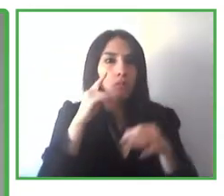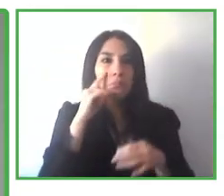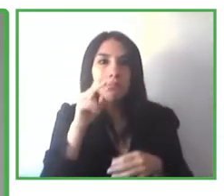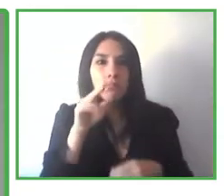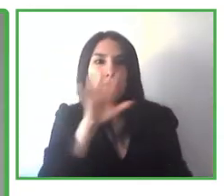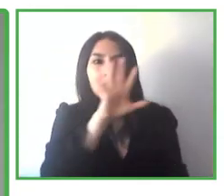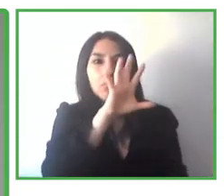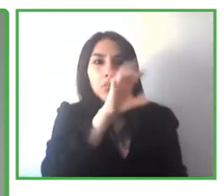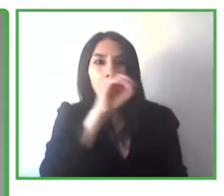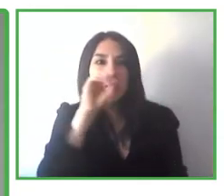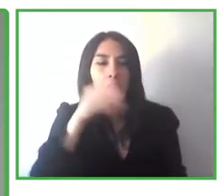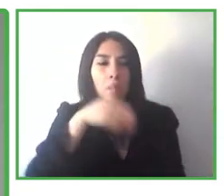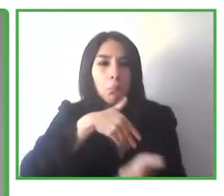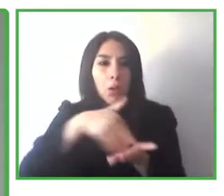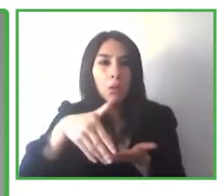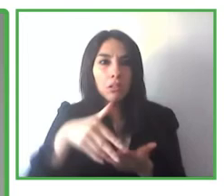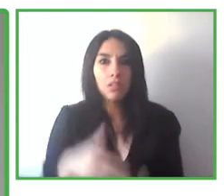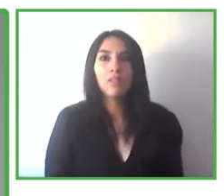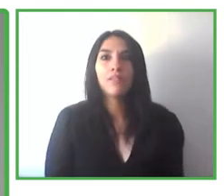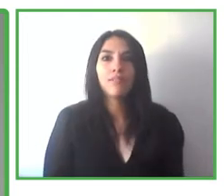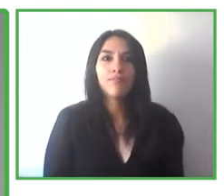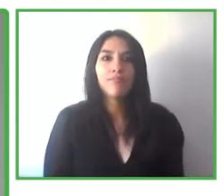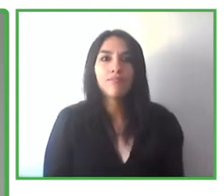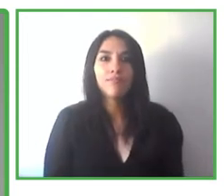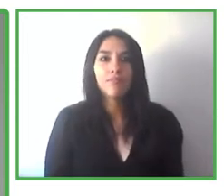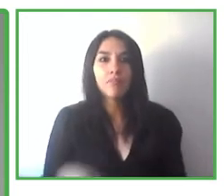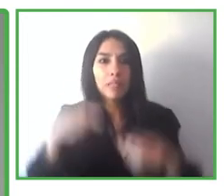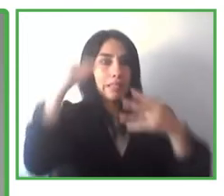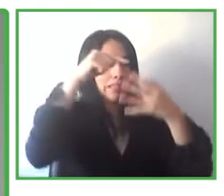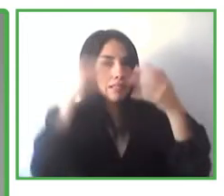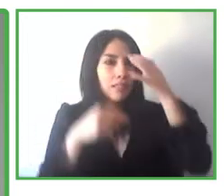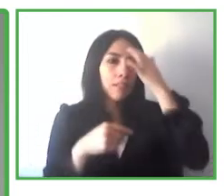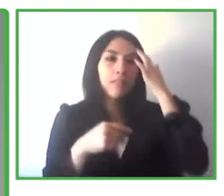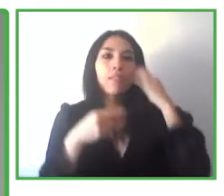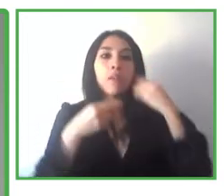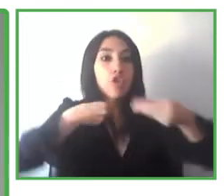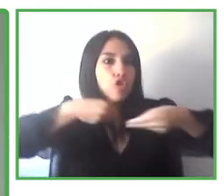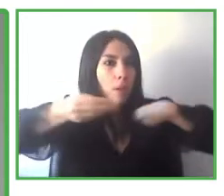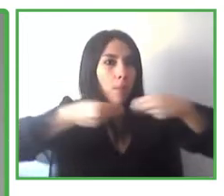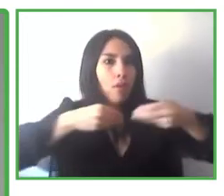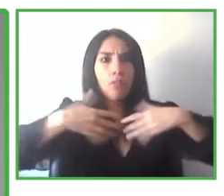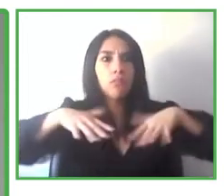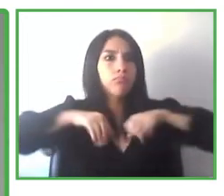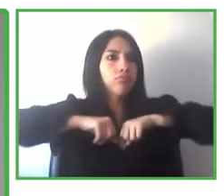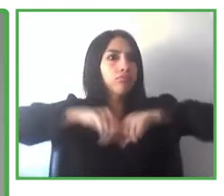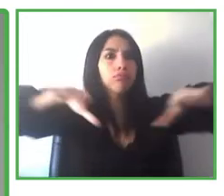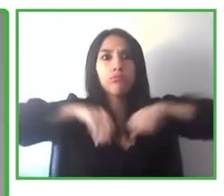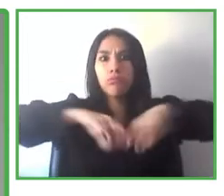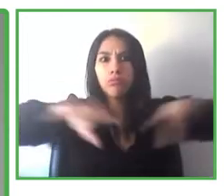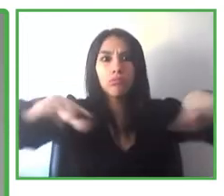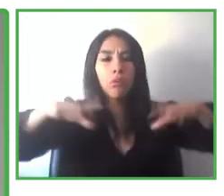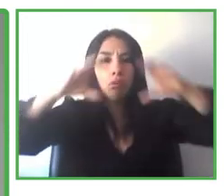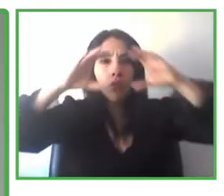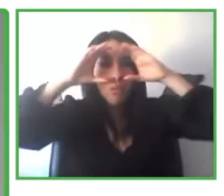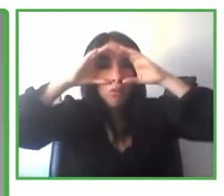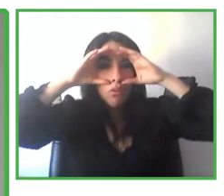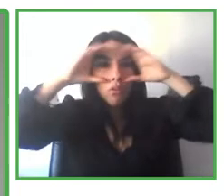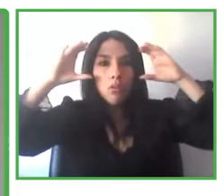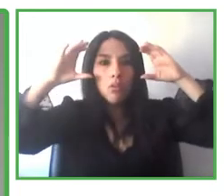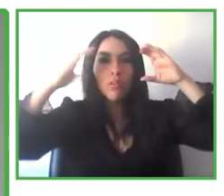of augmented reality devices will be sold all over the world. And the forecasts